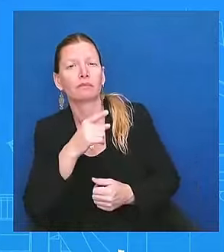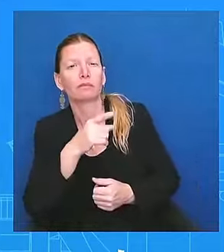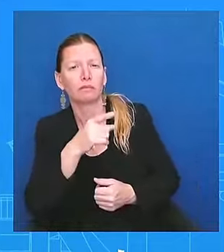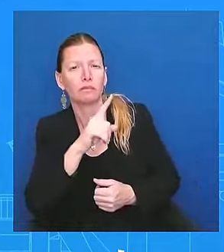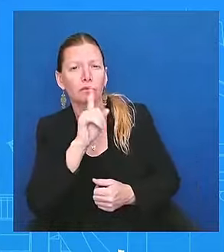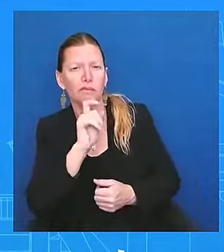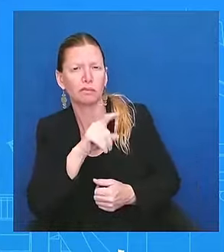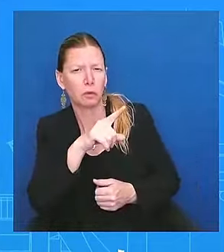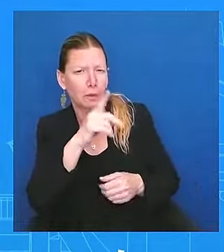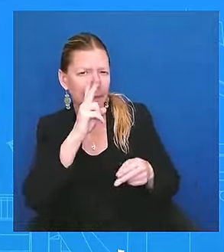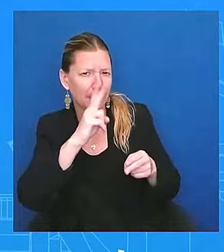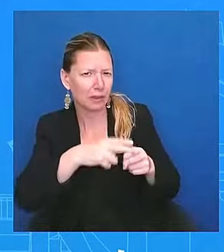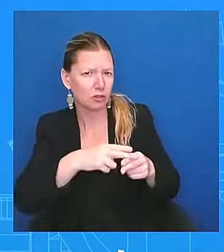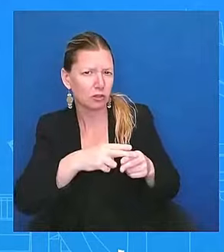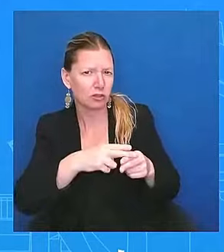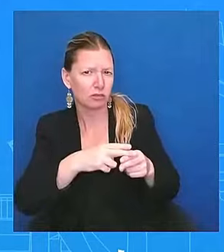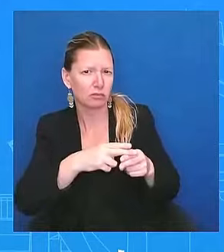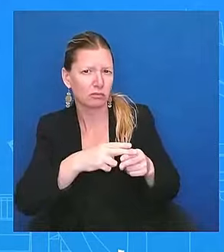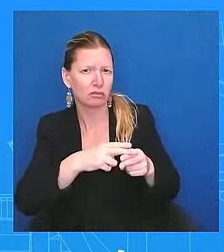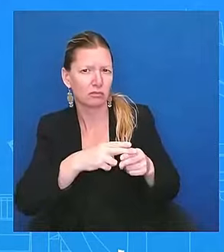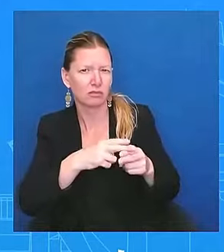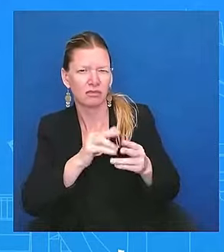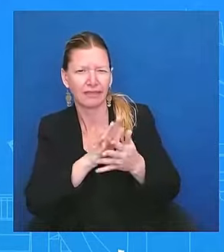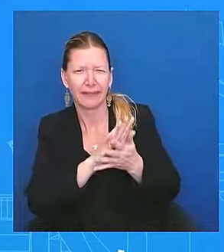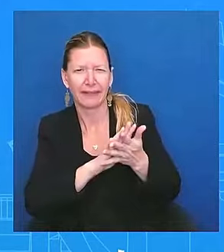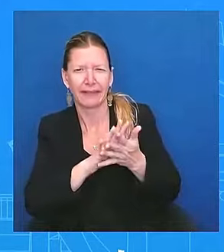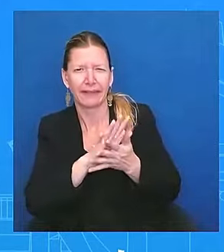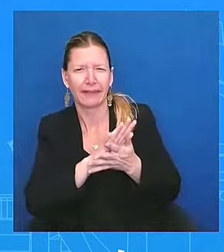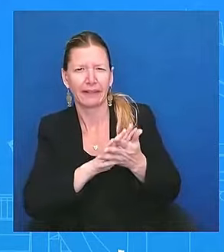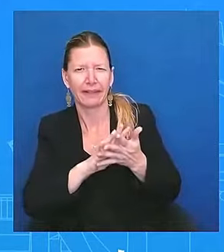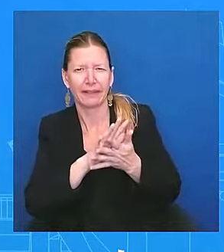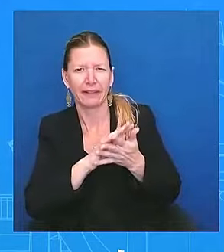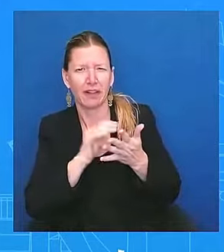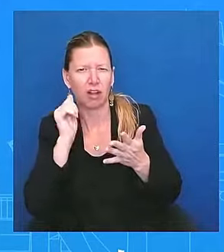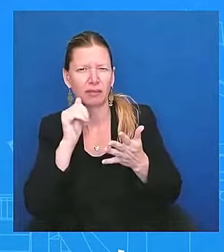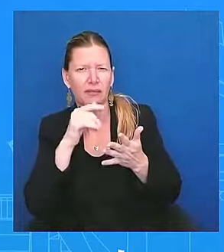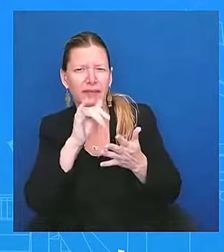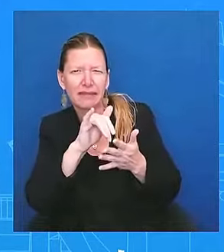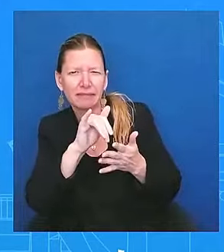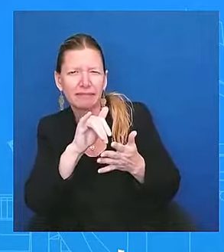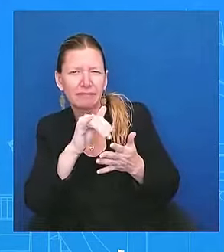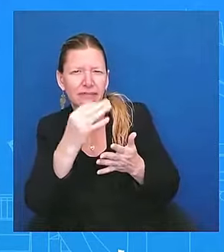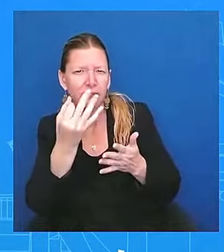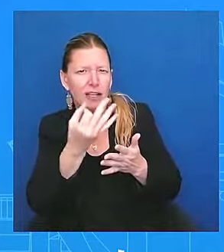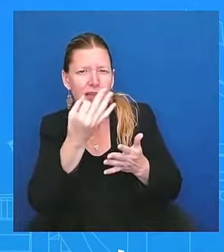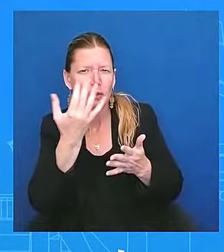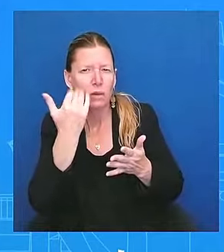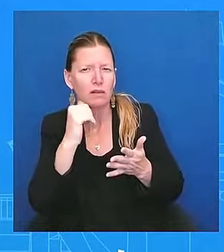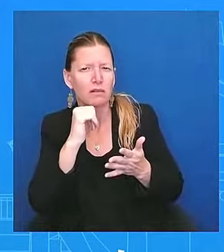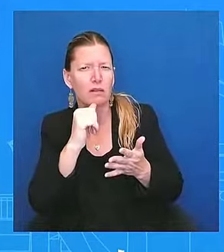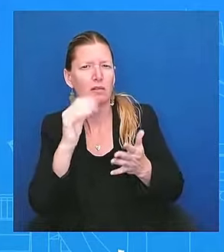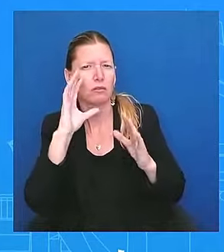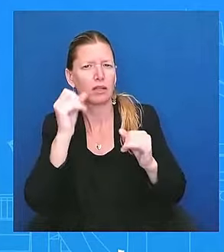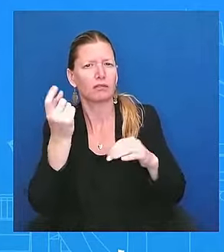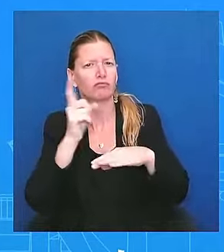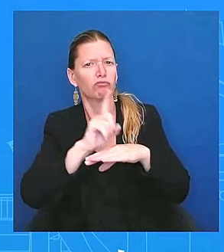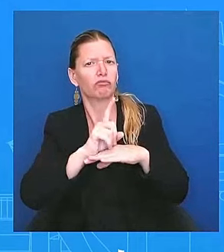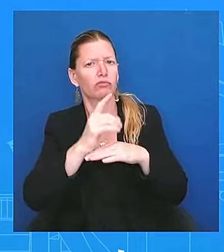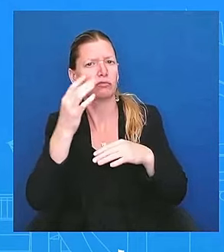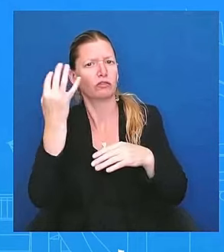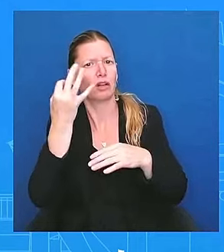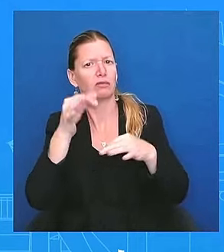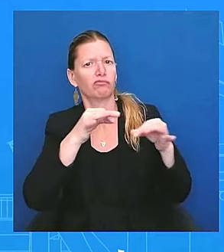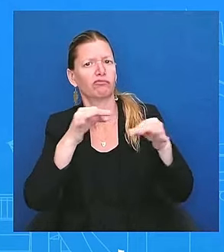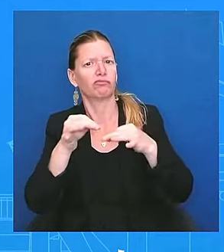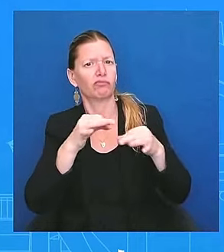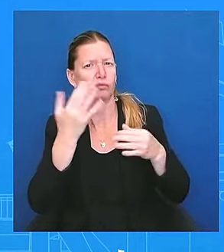this sort of damage control? Why was he waiting on doing that, waiting to do that until middle of this week? I mean, look, I, um, I was asked a similar question by one of